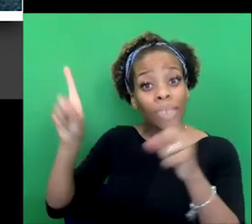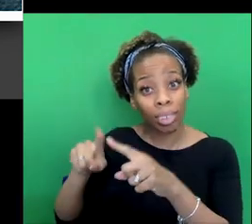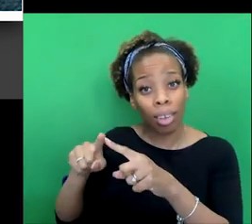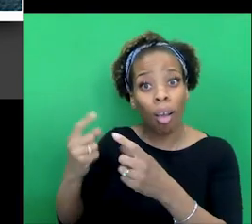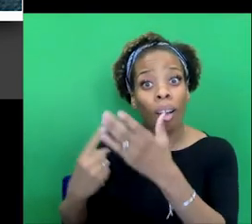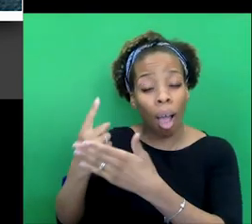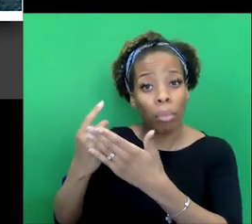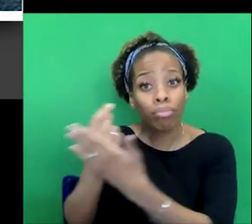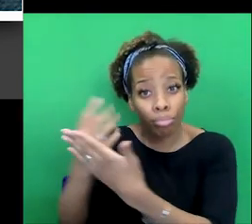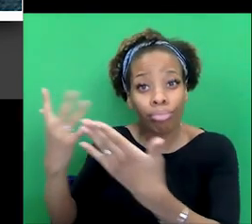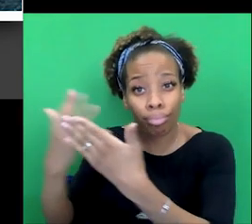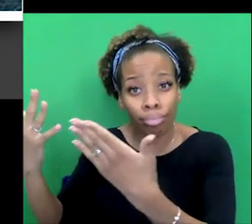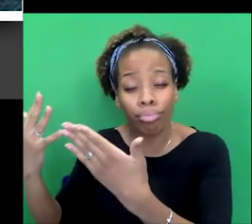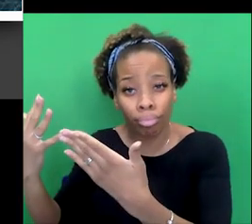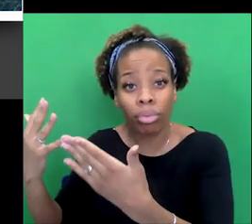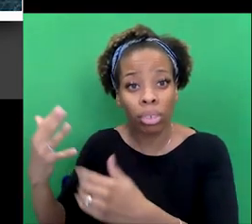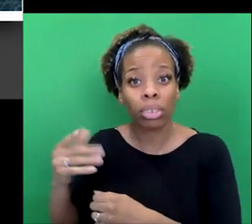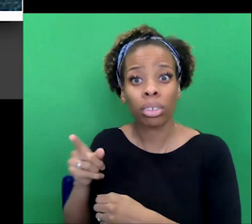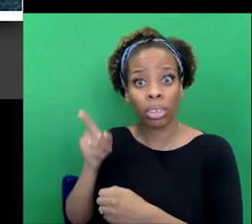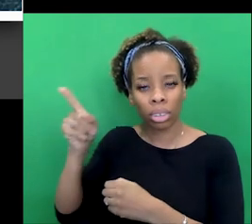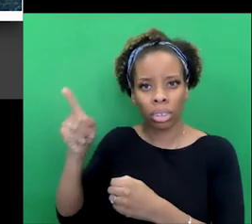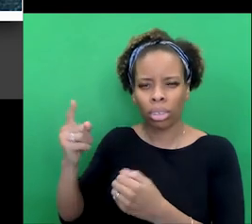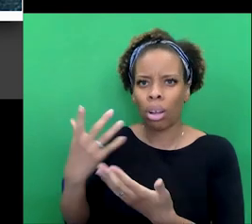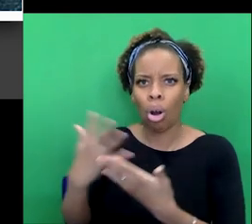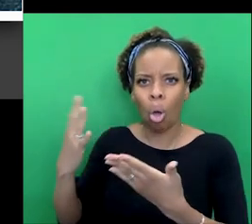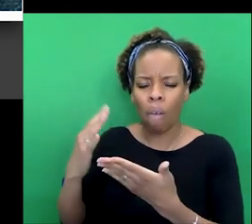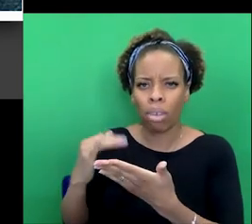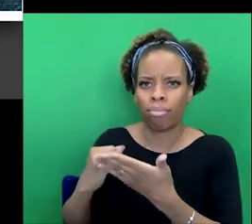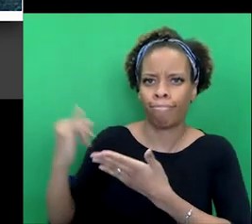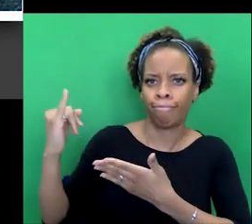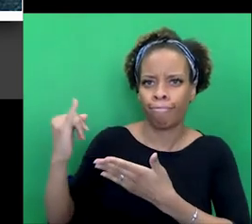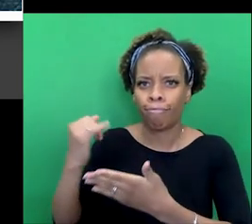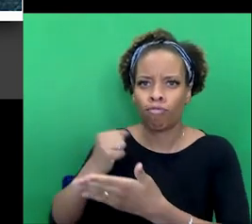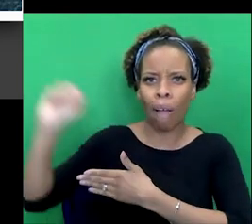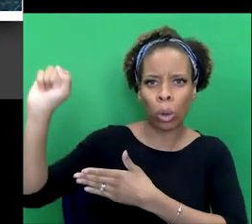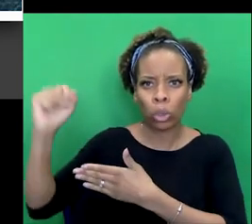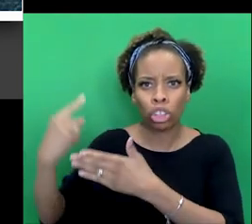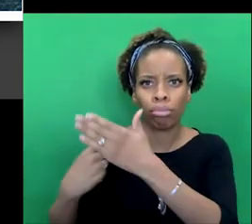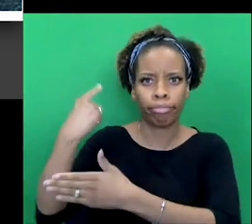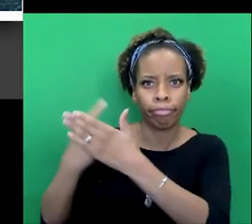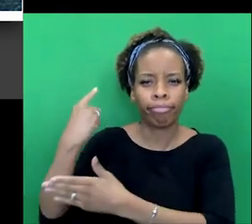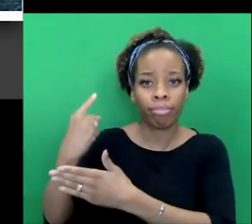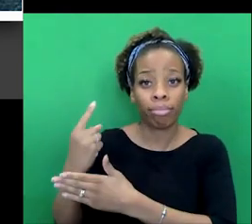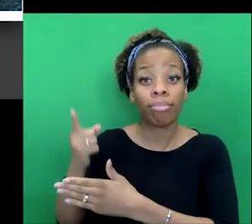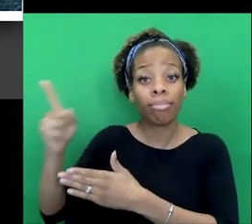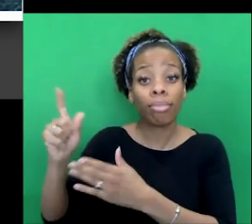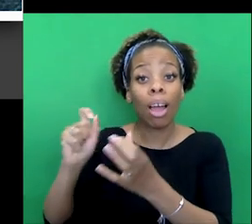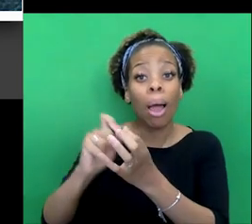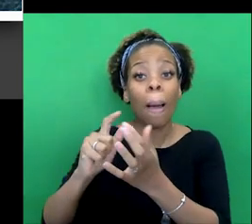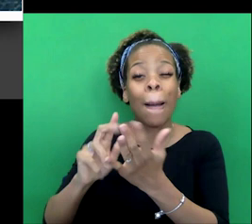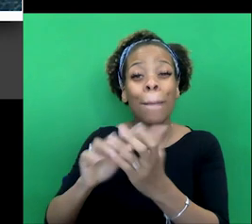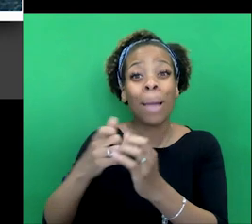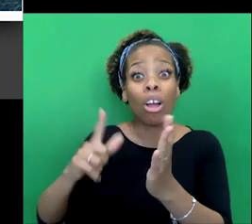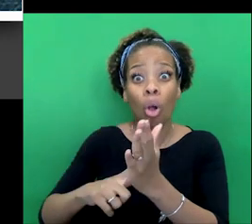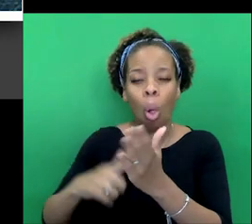Historically, this is also a time of rising nationalism in India, the revolutionary movement, especially in Bengal, are